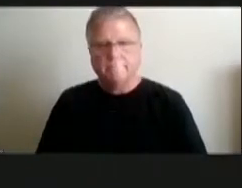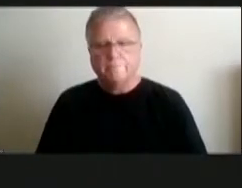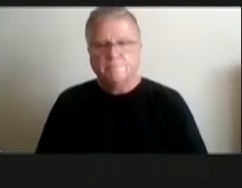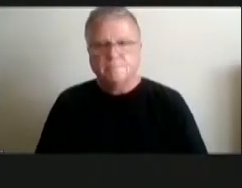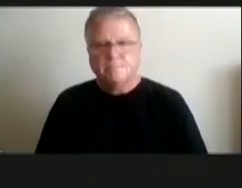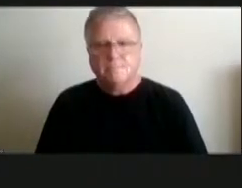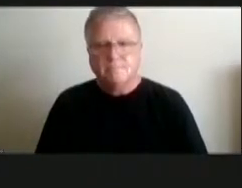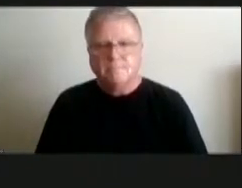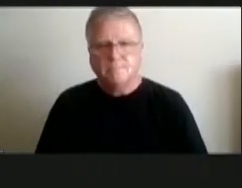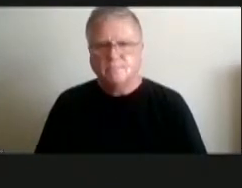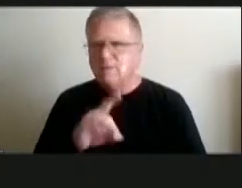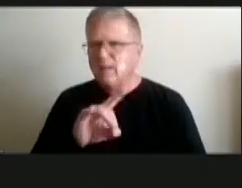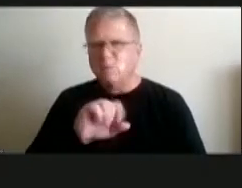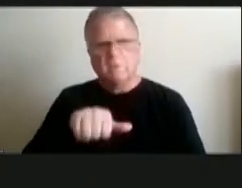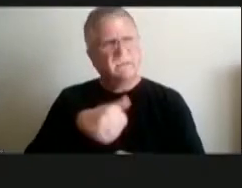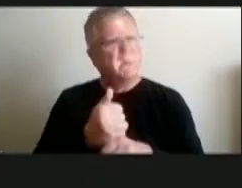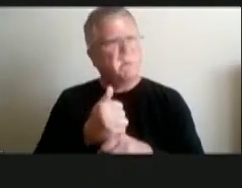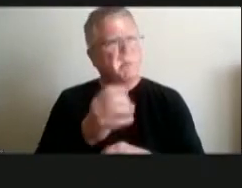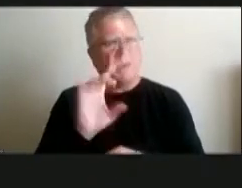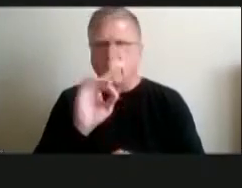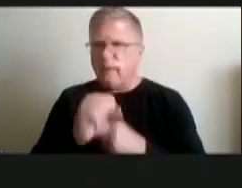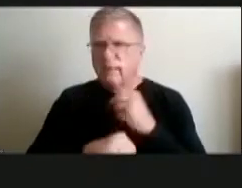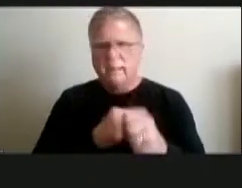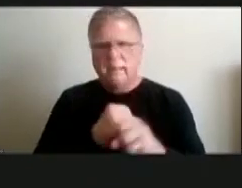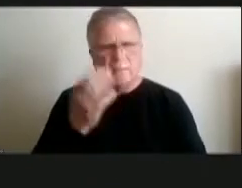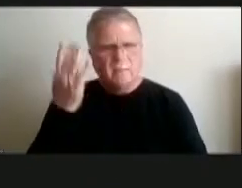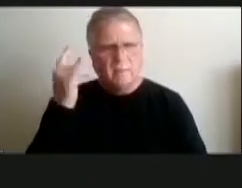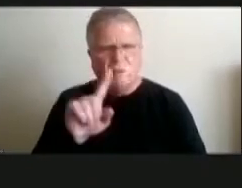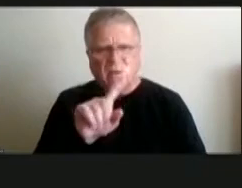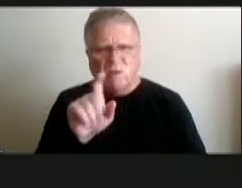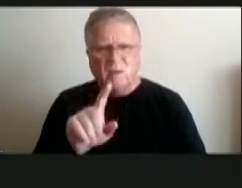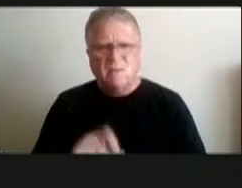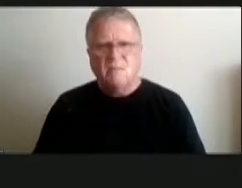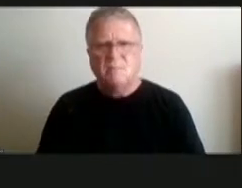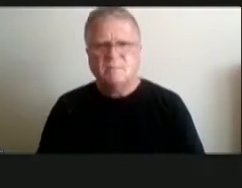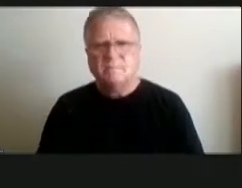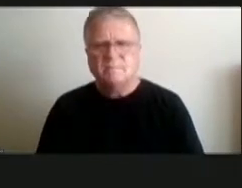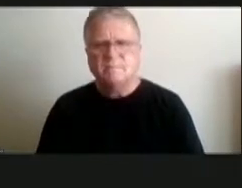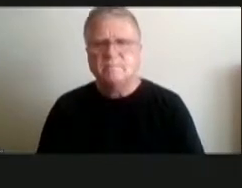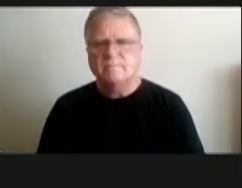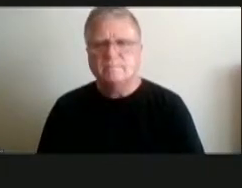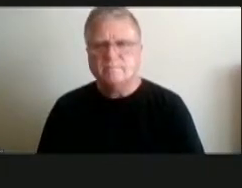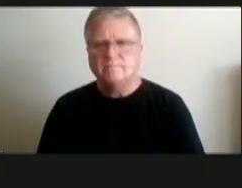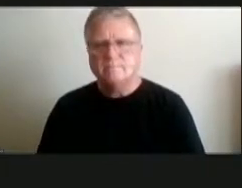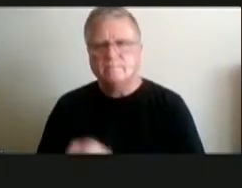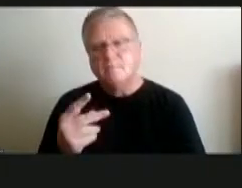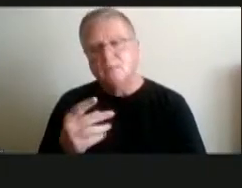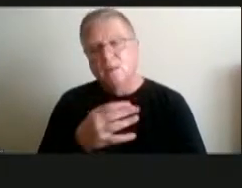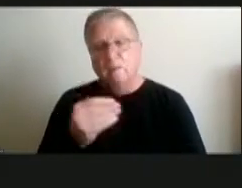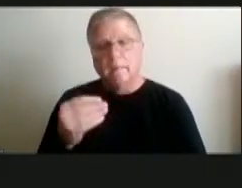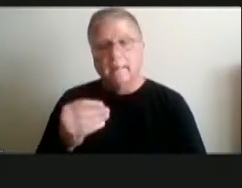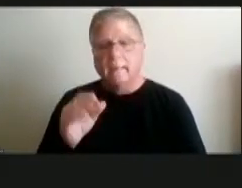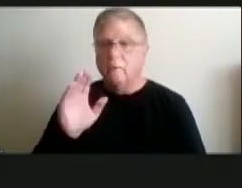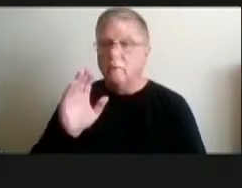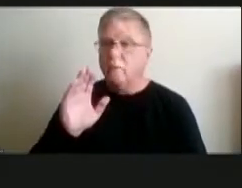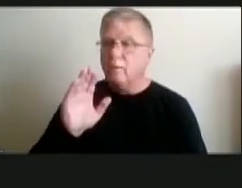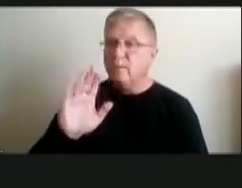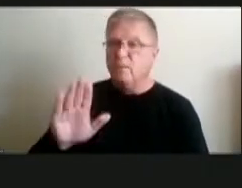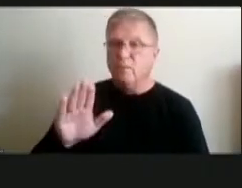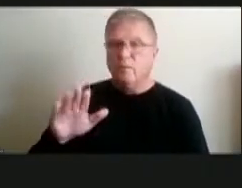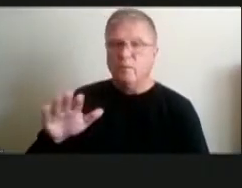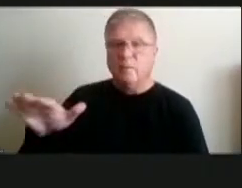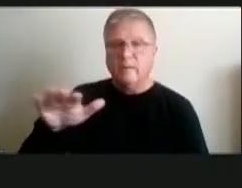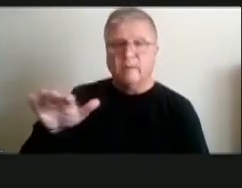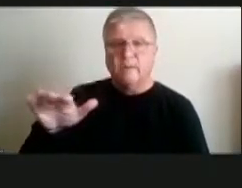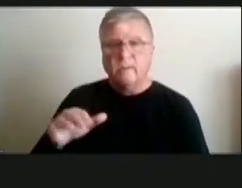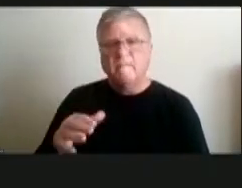years ago or so right okay and uh at least for on your end leanne i'll talk to council members about